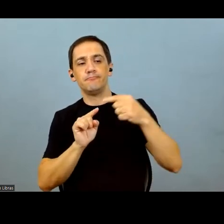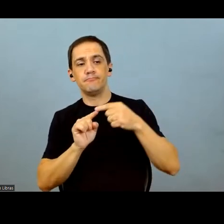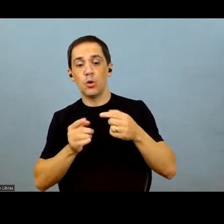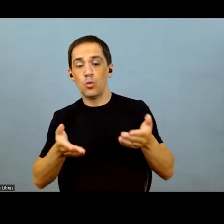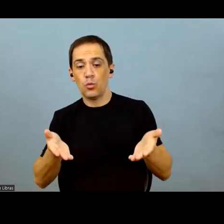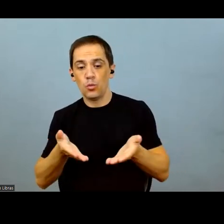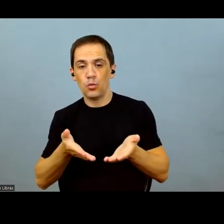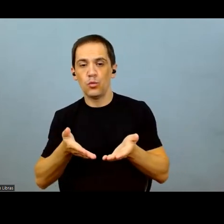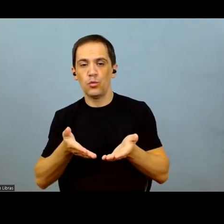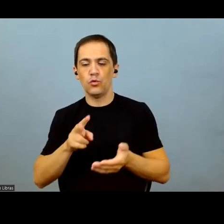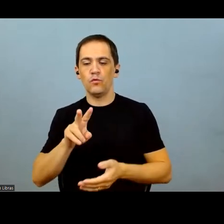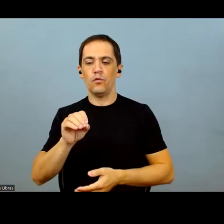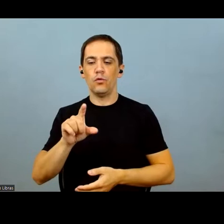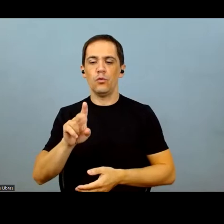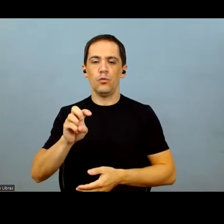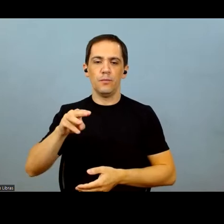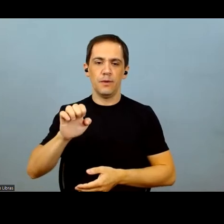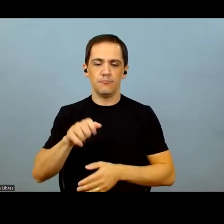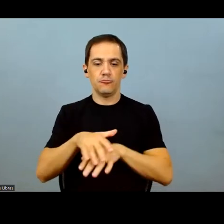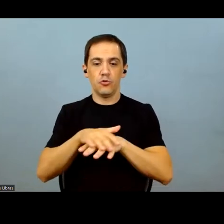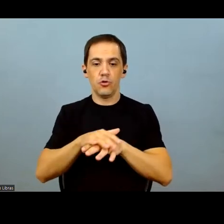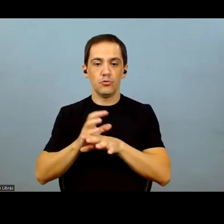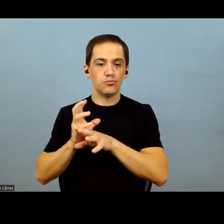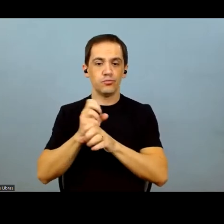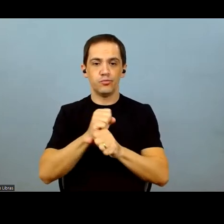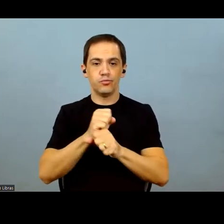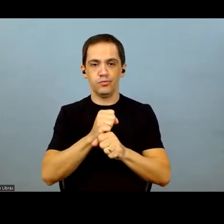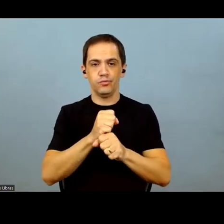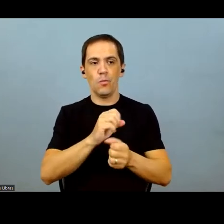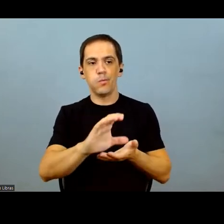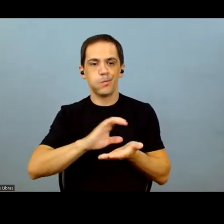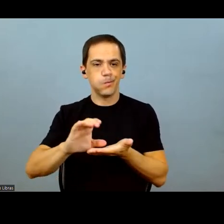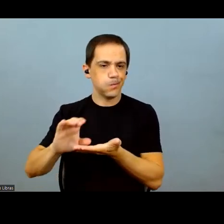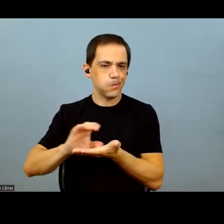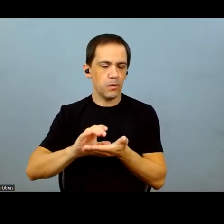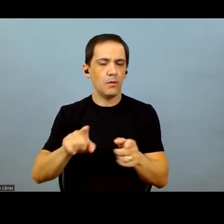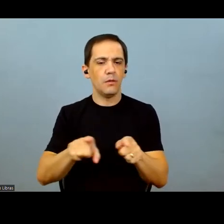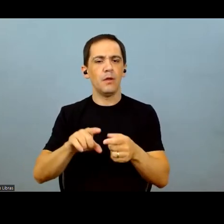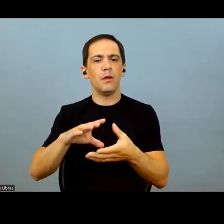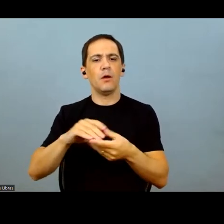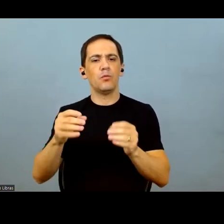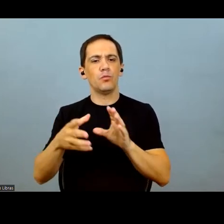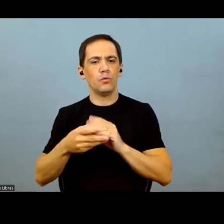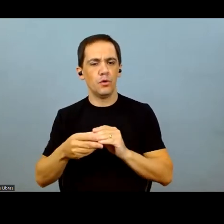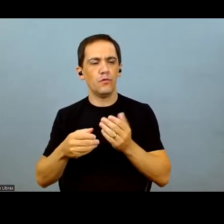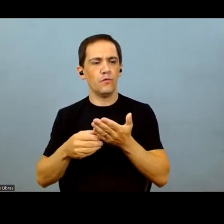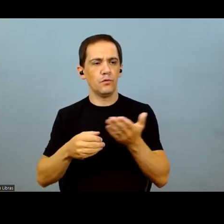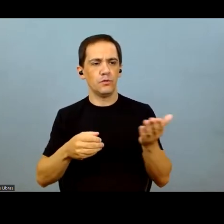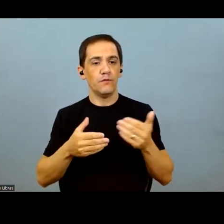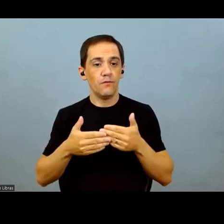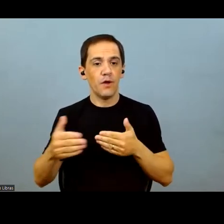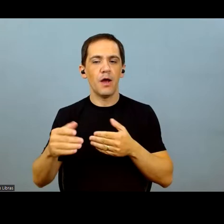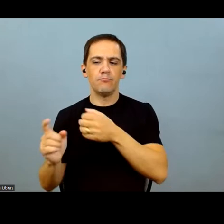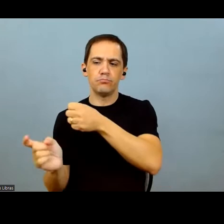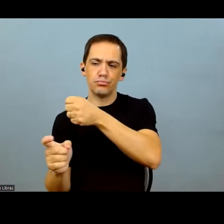consider what you still have to build in soybean this year. And